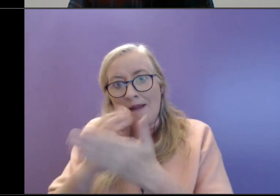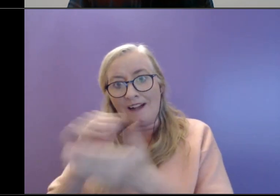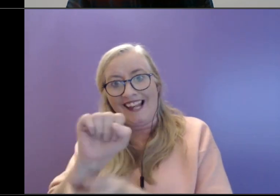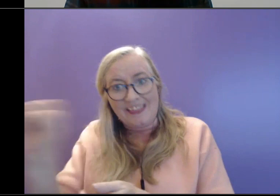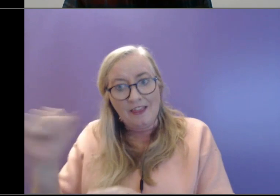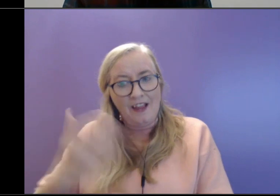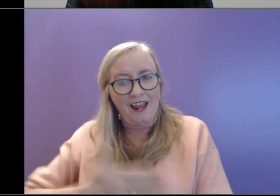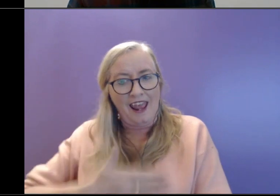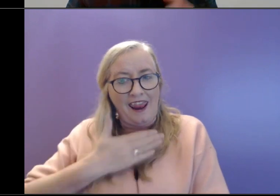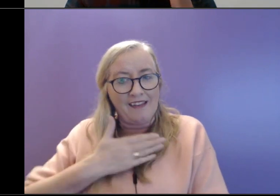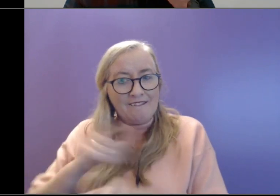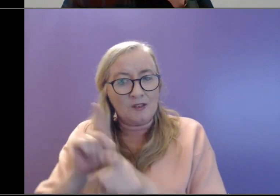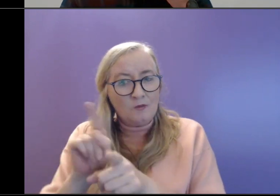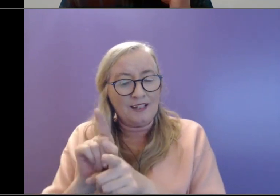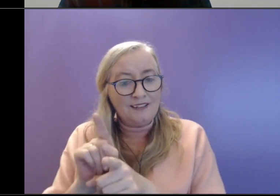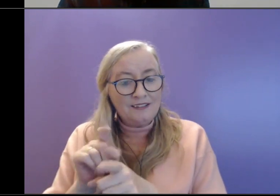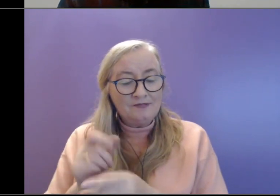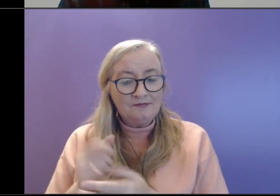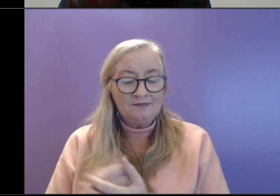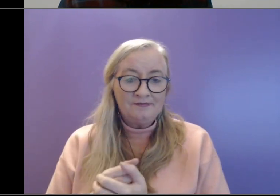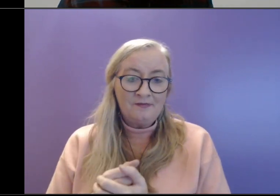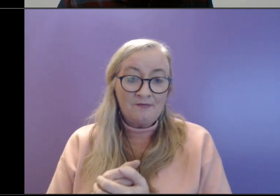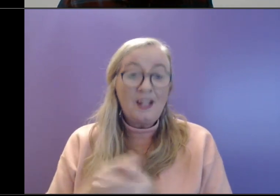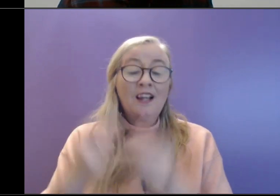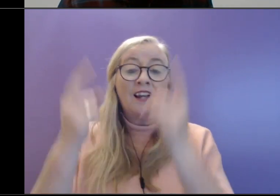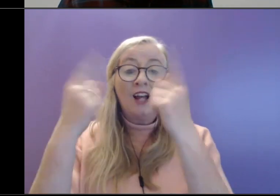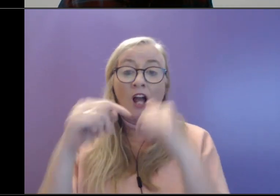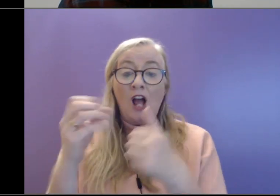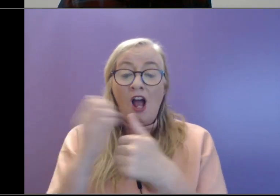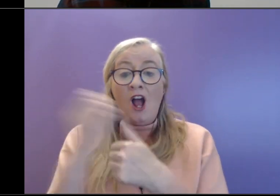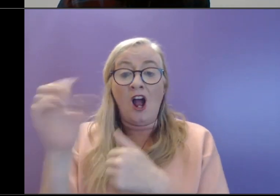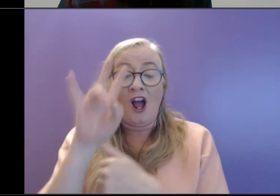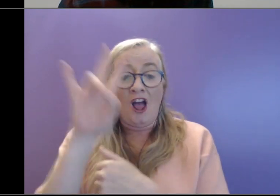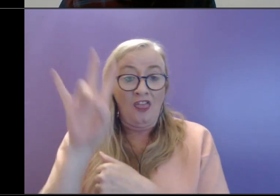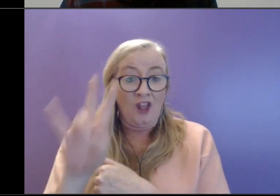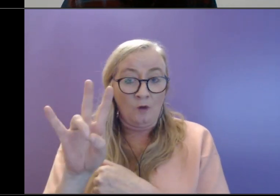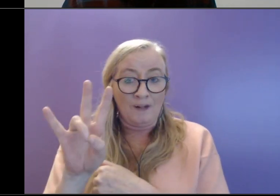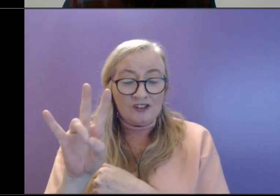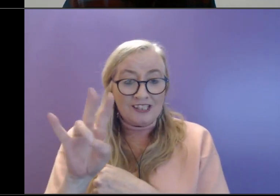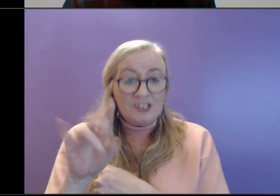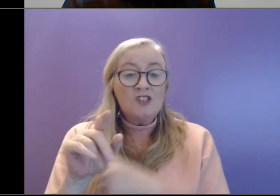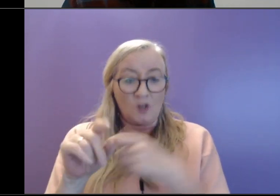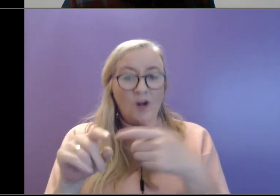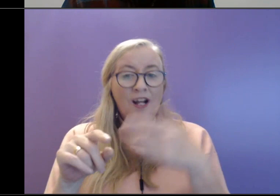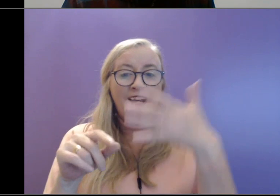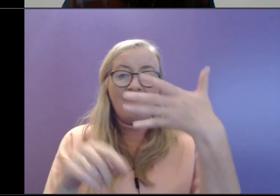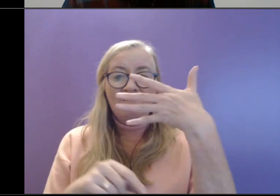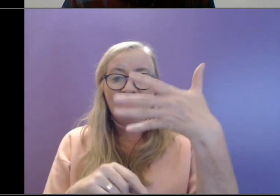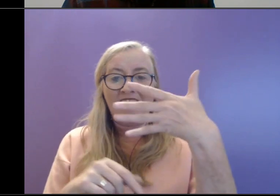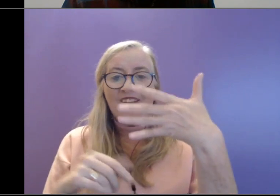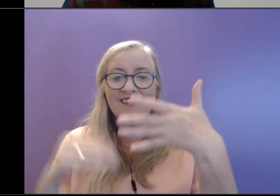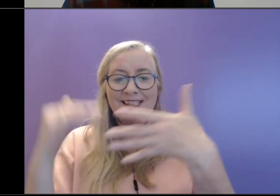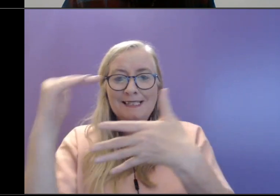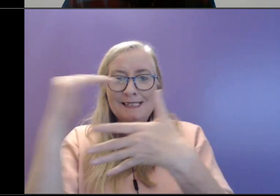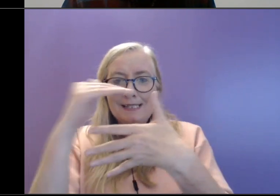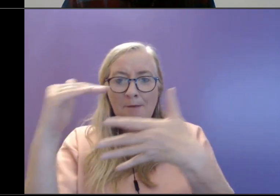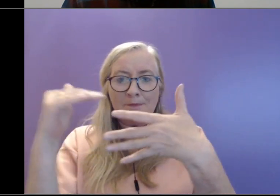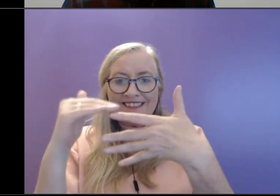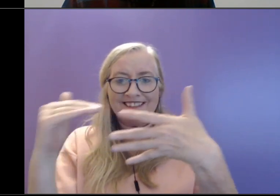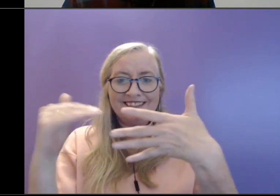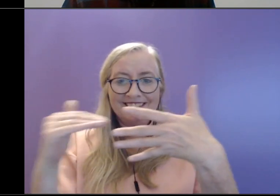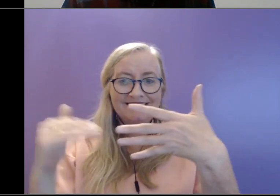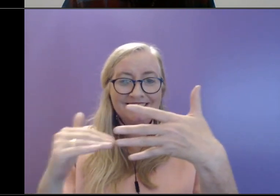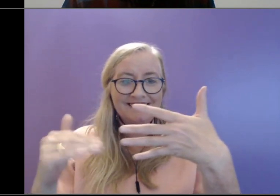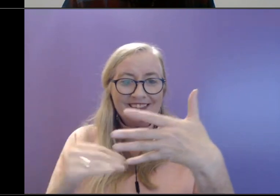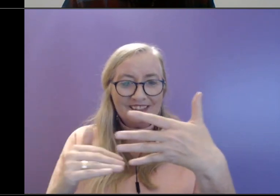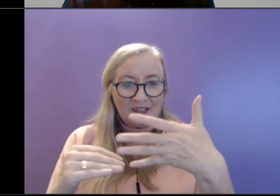I have another question here, Olive, with five steps, the take notice part is always difficult and what